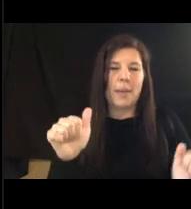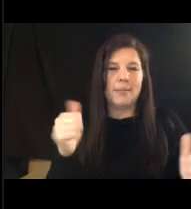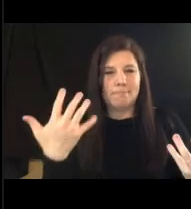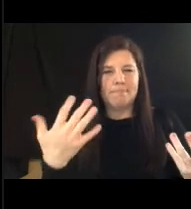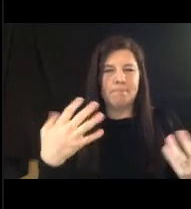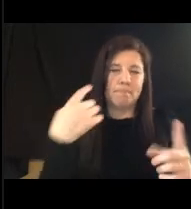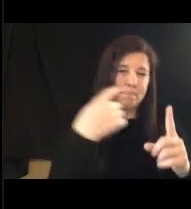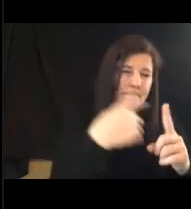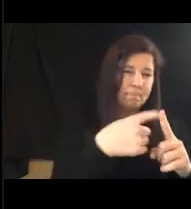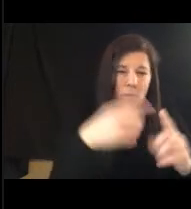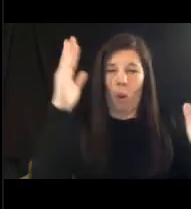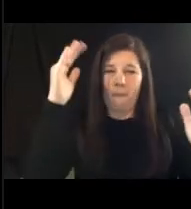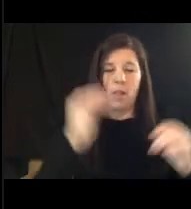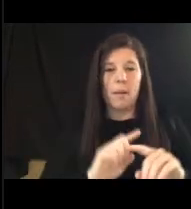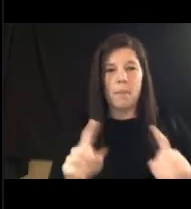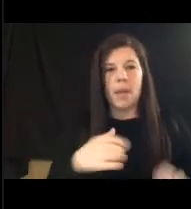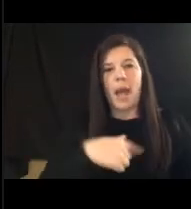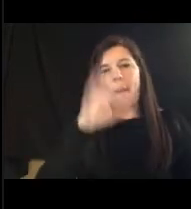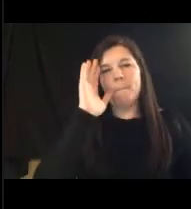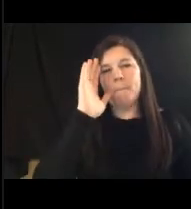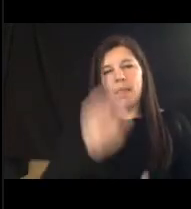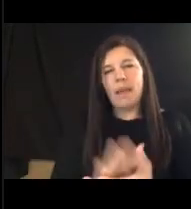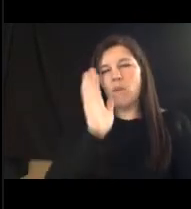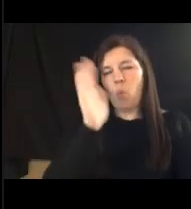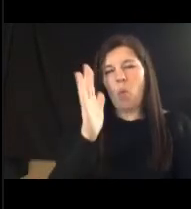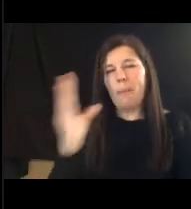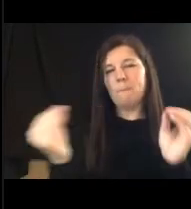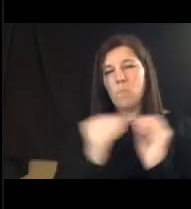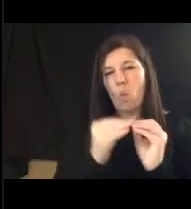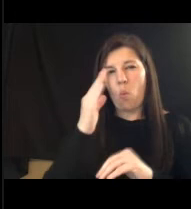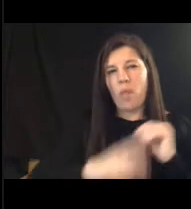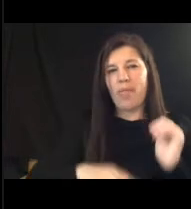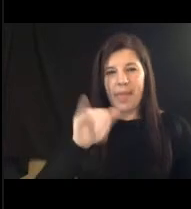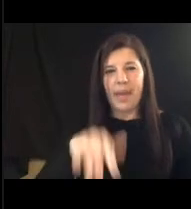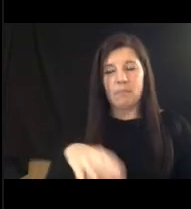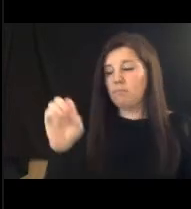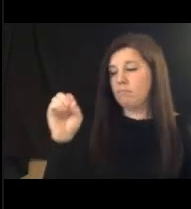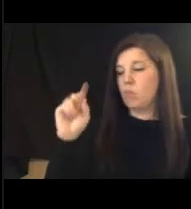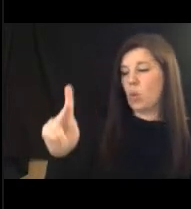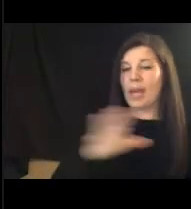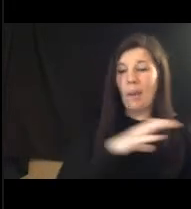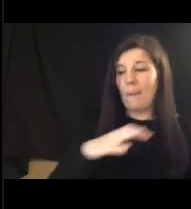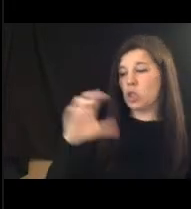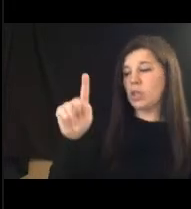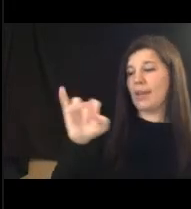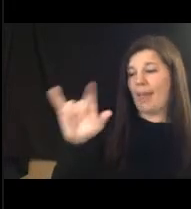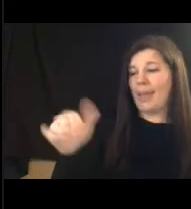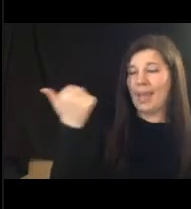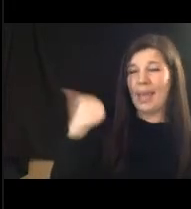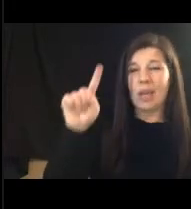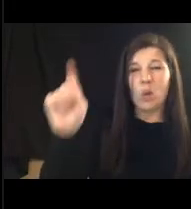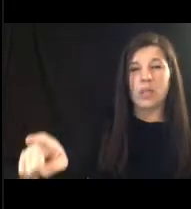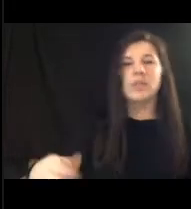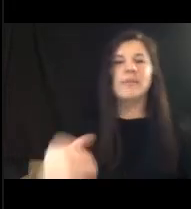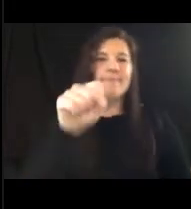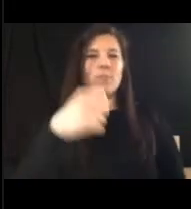a a better return than that okay all right that answered my question uh commissioner kelly did have any questions i just had one question the